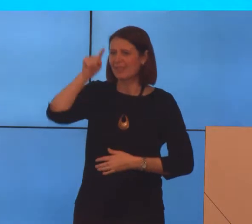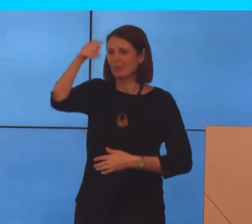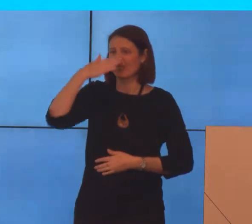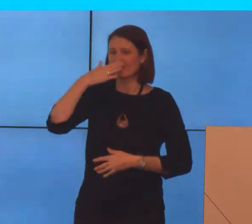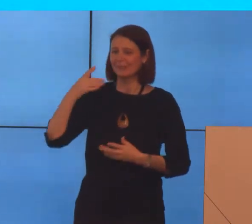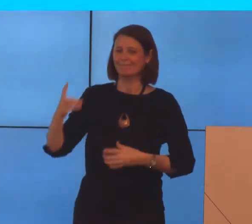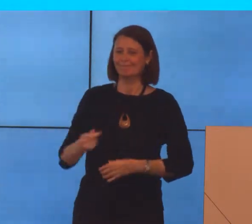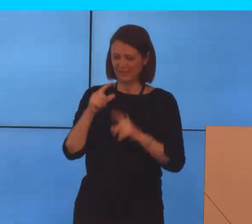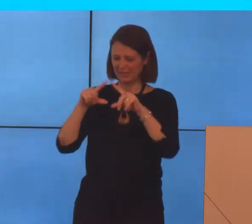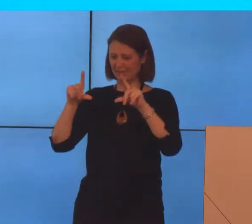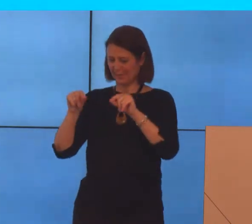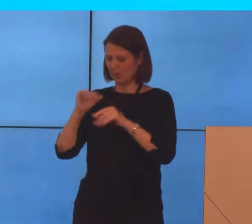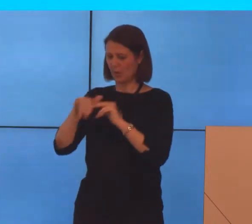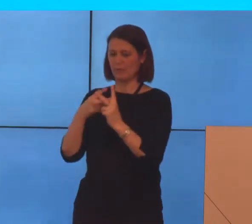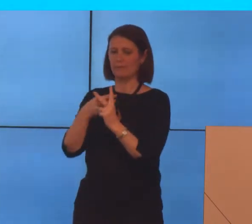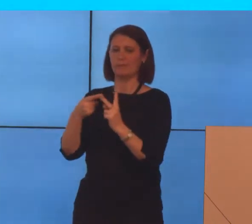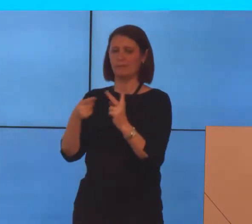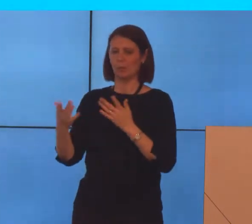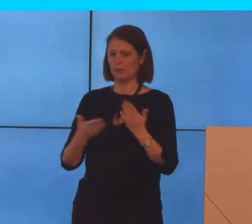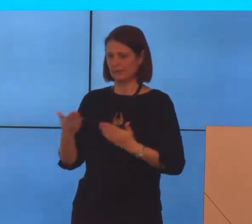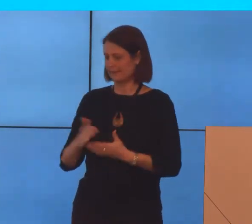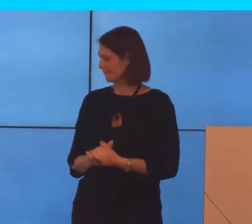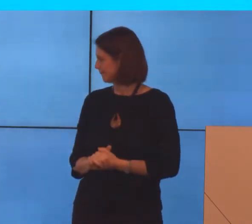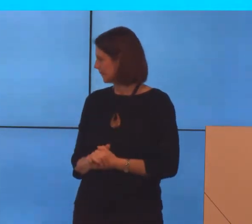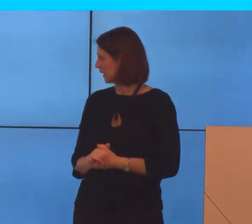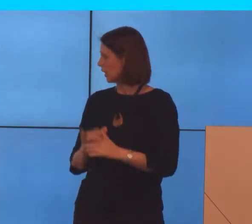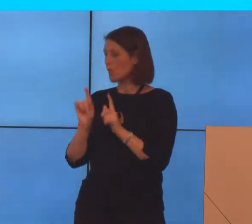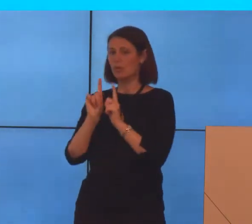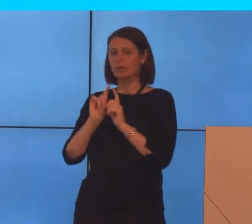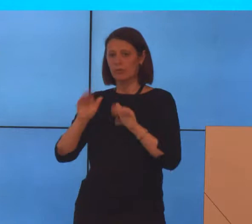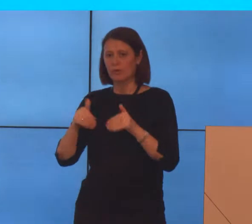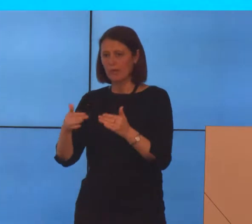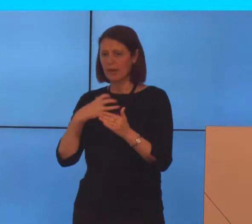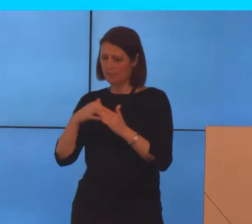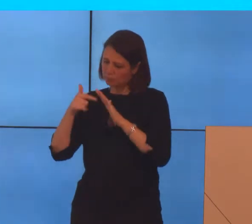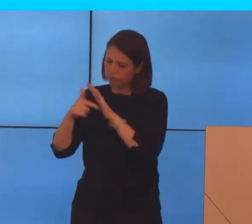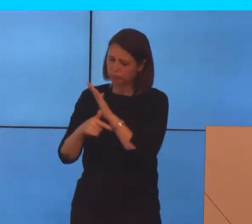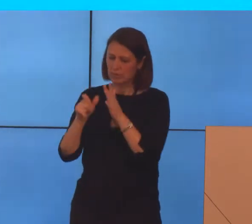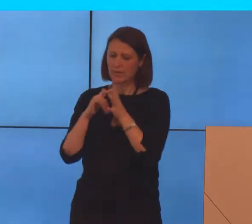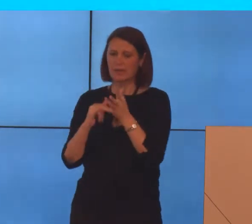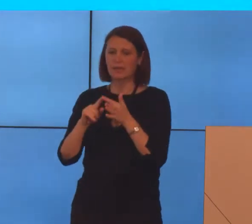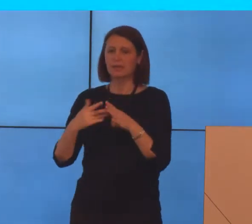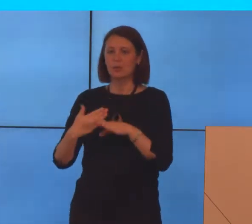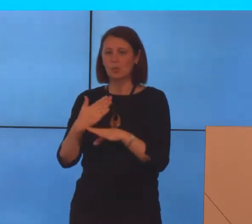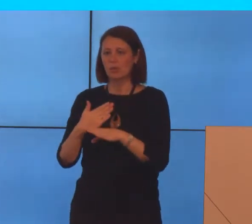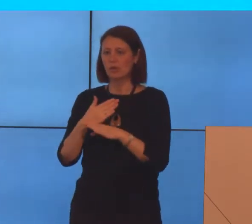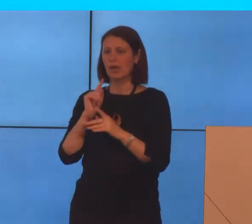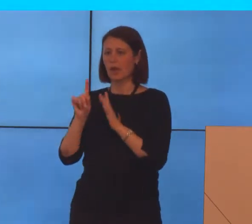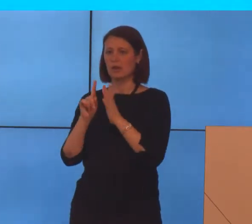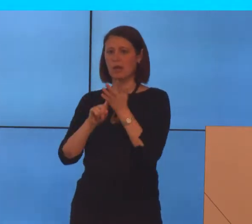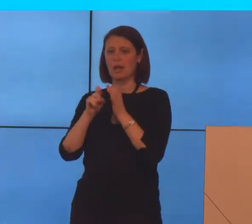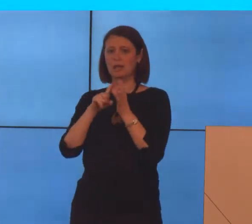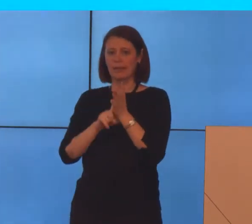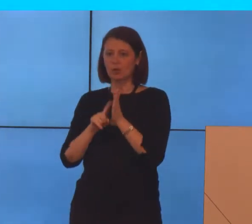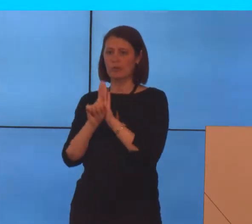Postcards about both of those services. We provide more intensive casework and legal representation assistance